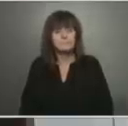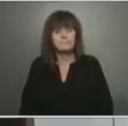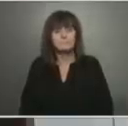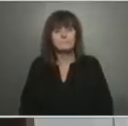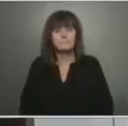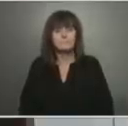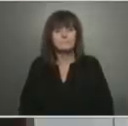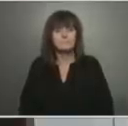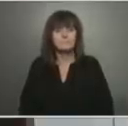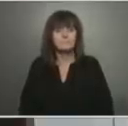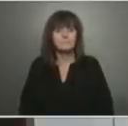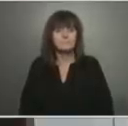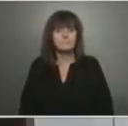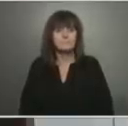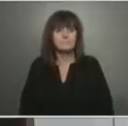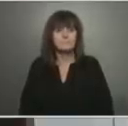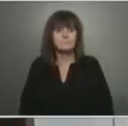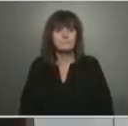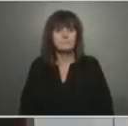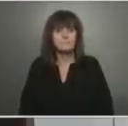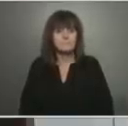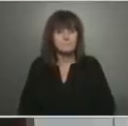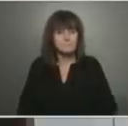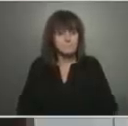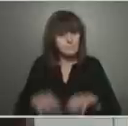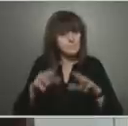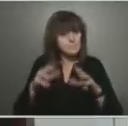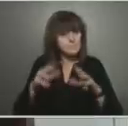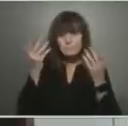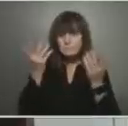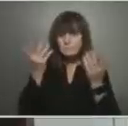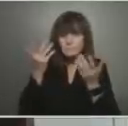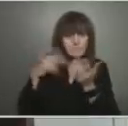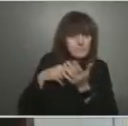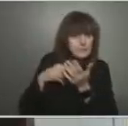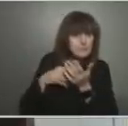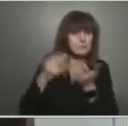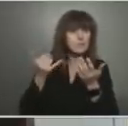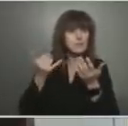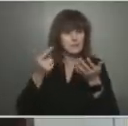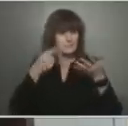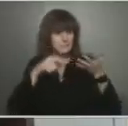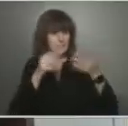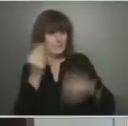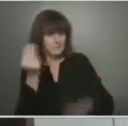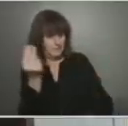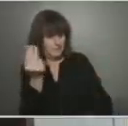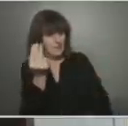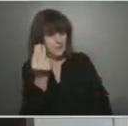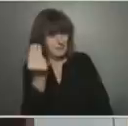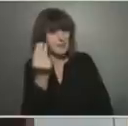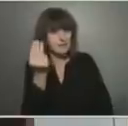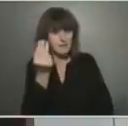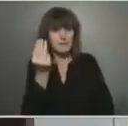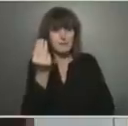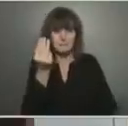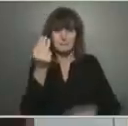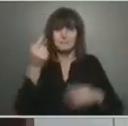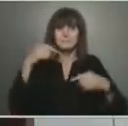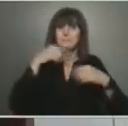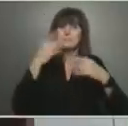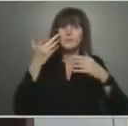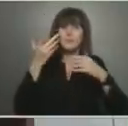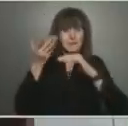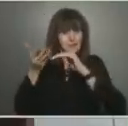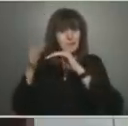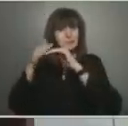This means that on Monday, we, in Ontario, will increase social gathering limits to 10 people indoors, and